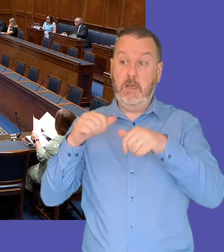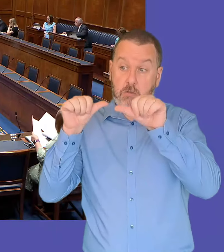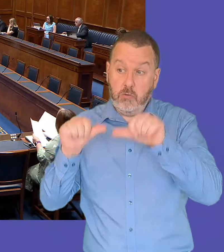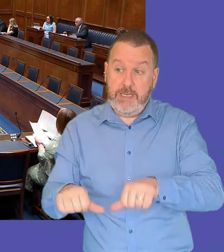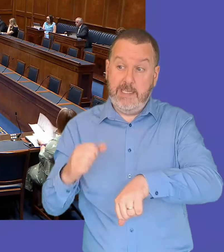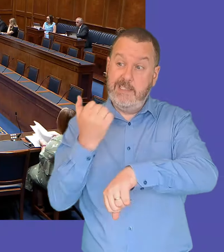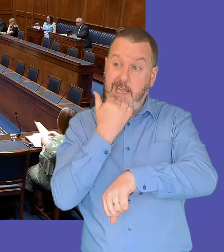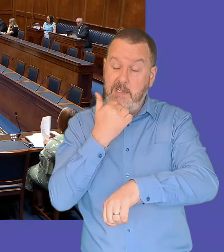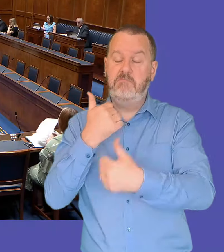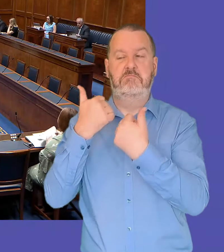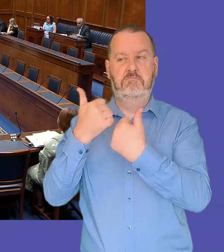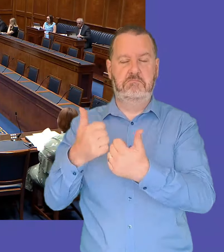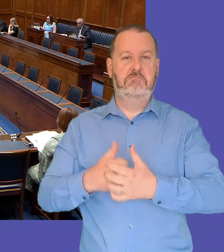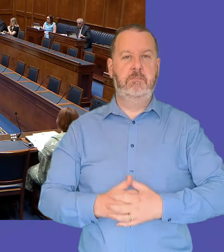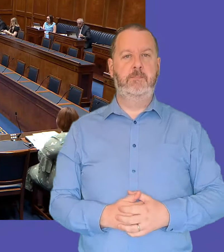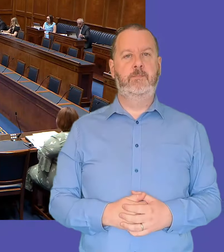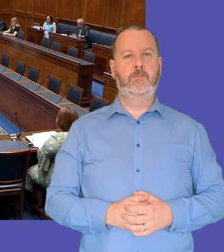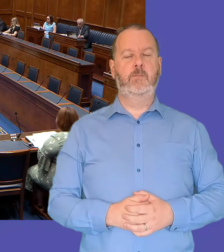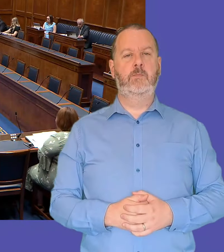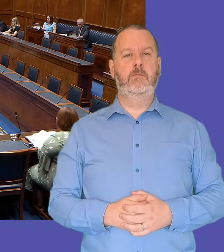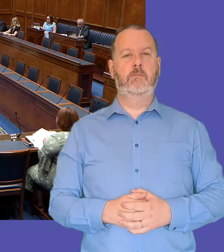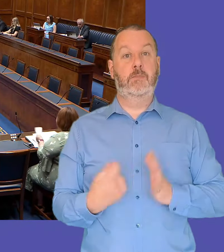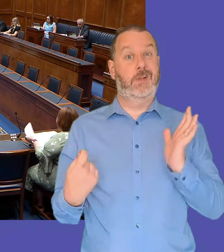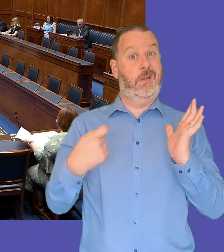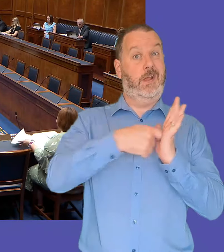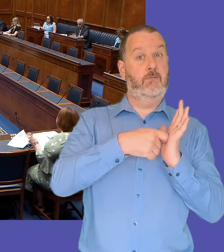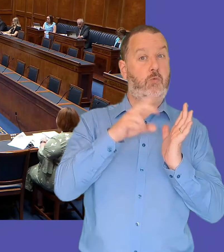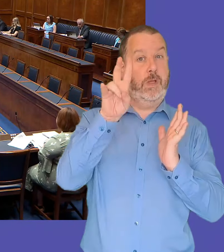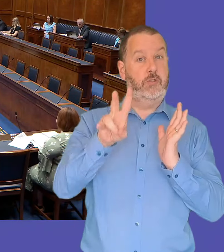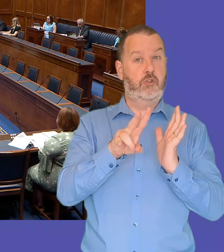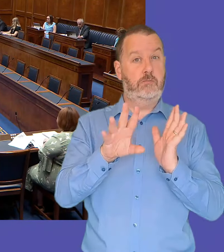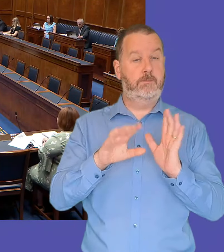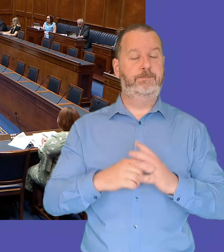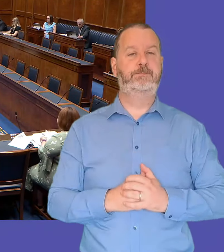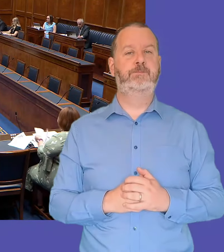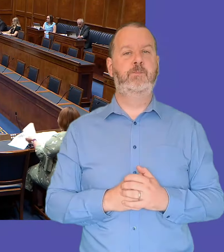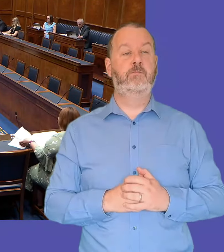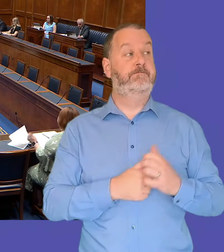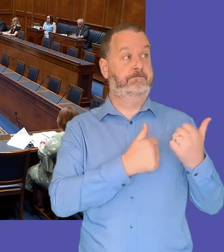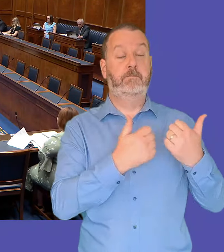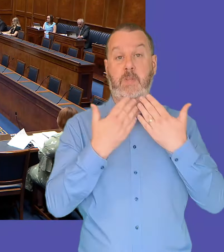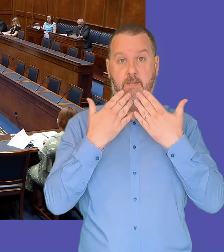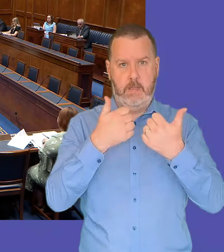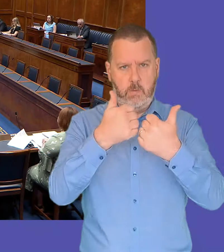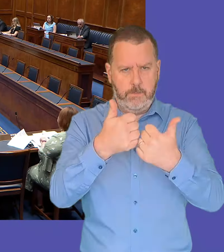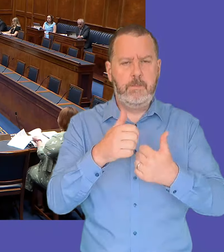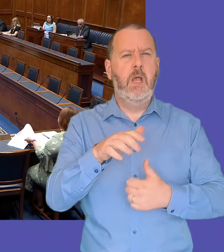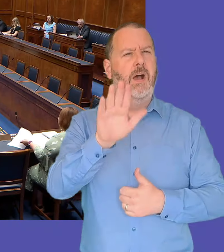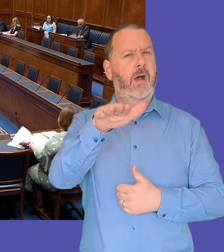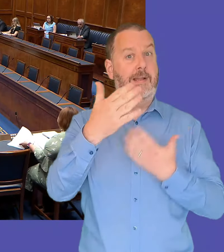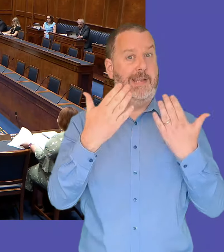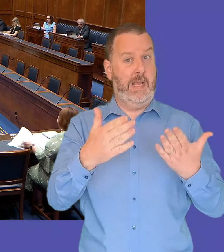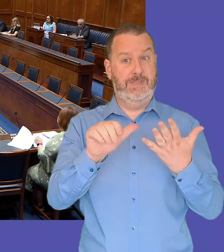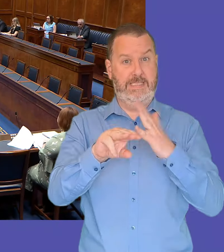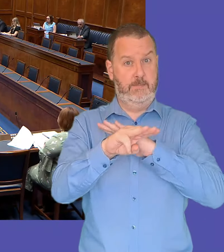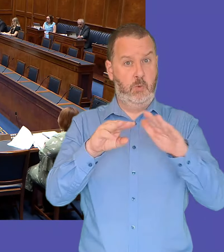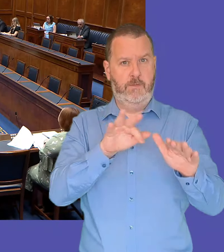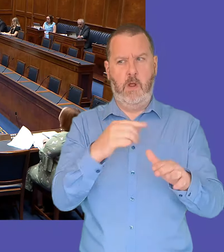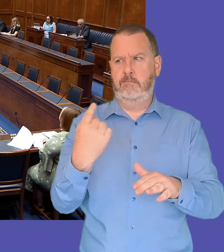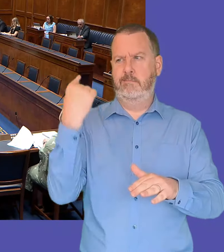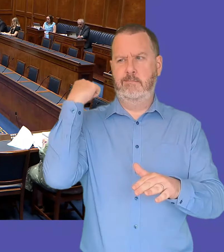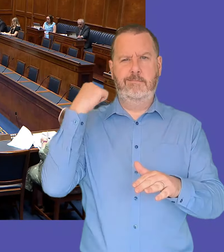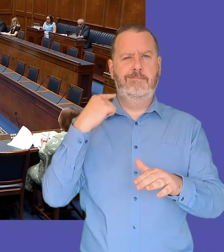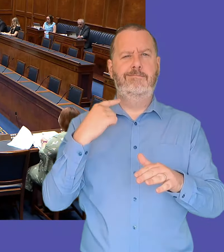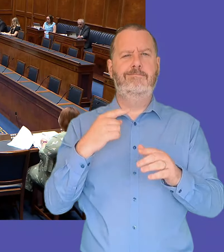patsy mcglone for supplementary a good idea thank you um first minister it's now approaching six months since the